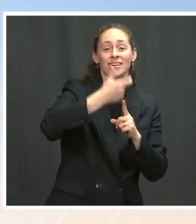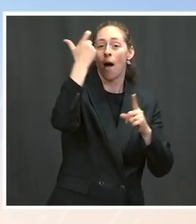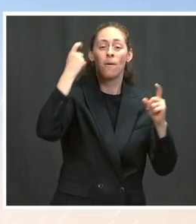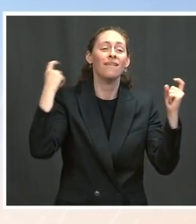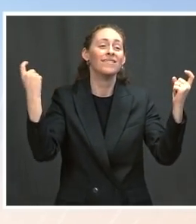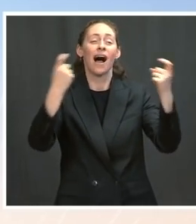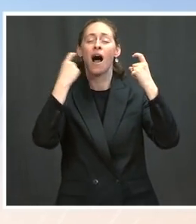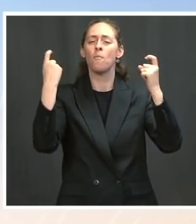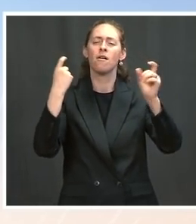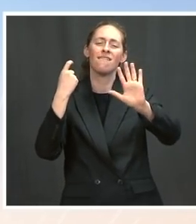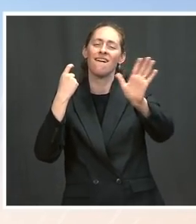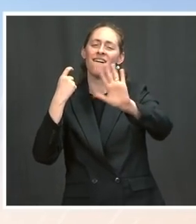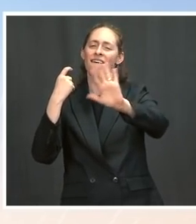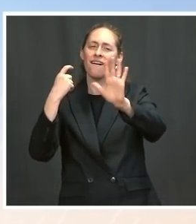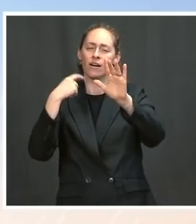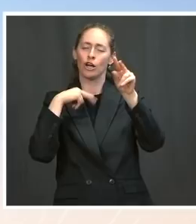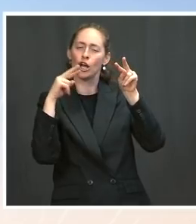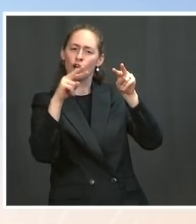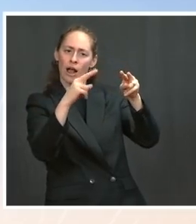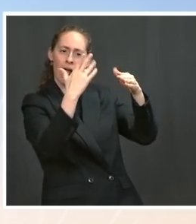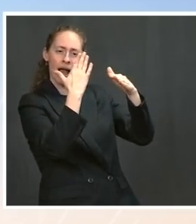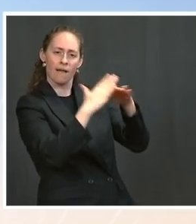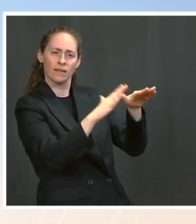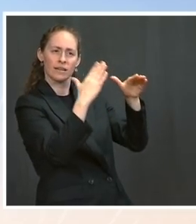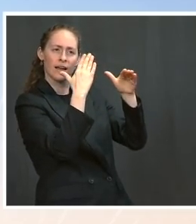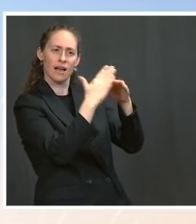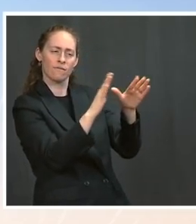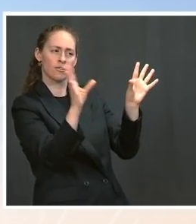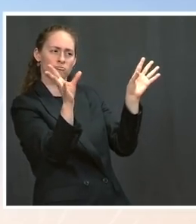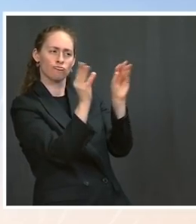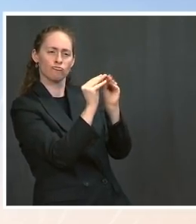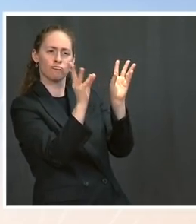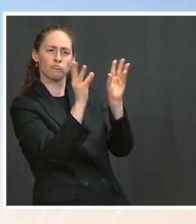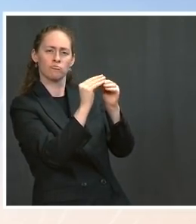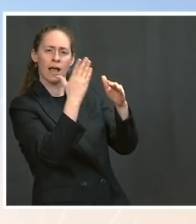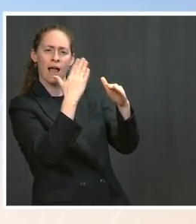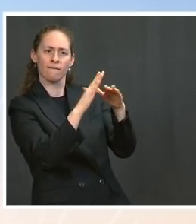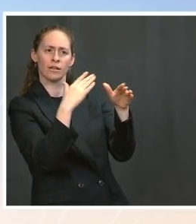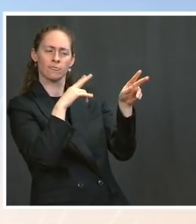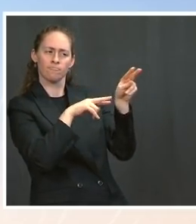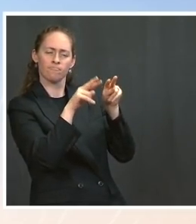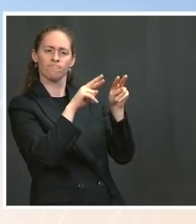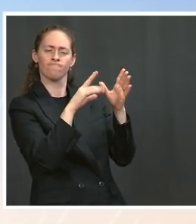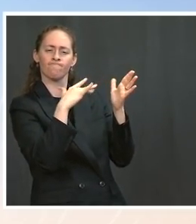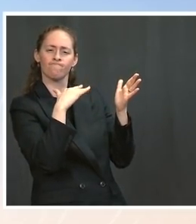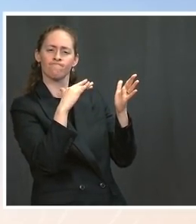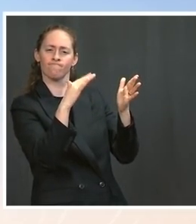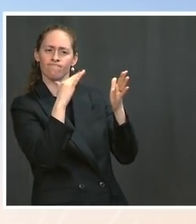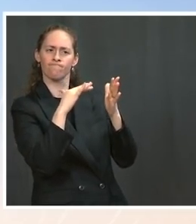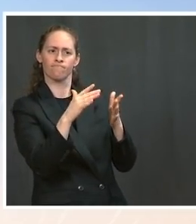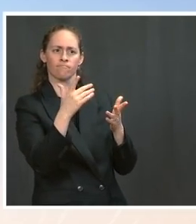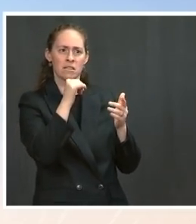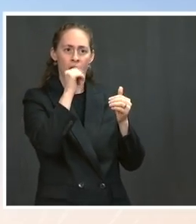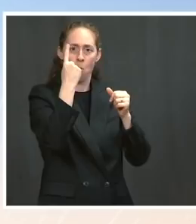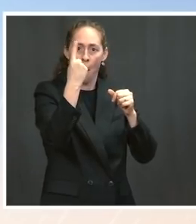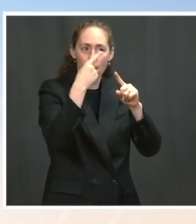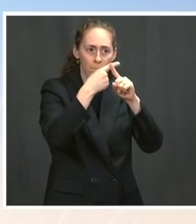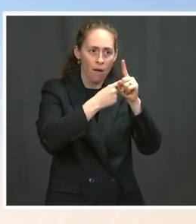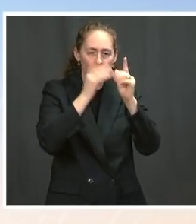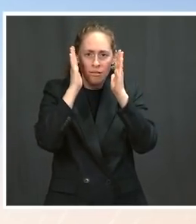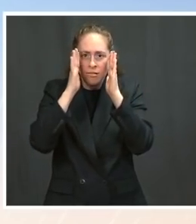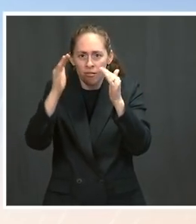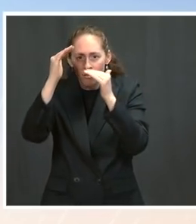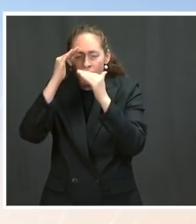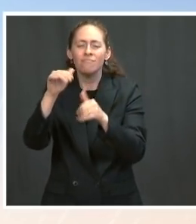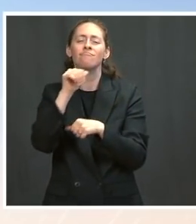that they're, that we have to look across the span of time and not overanalyze one particular month.